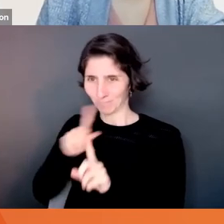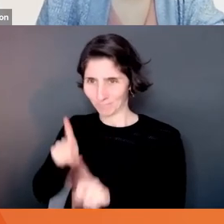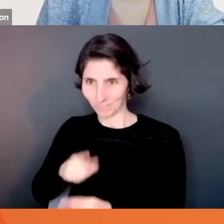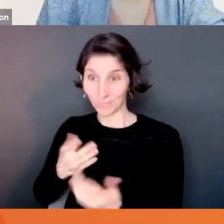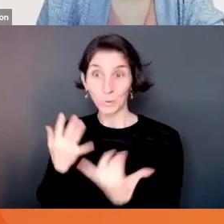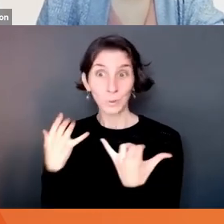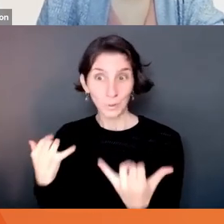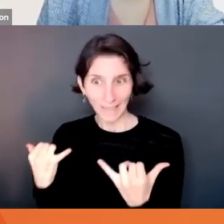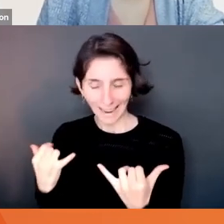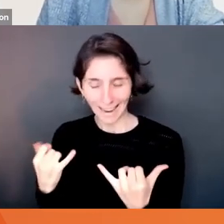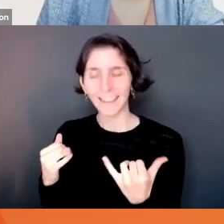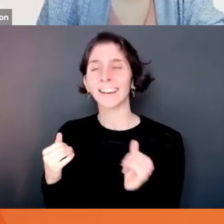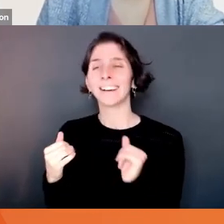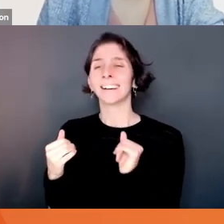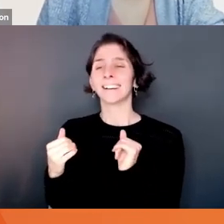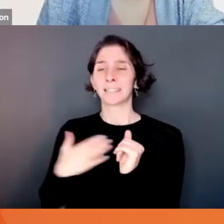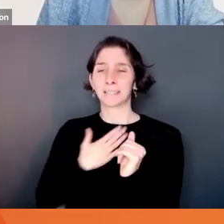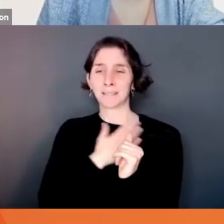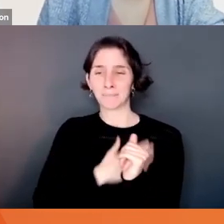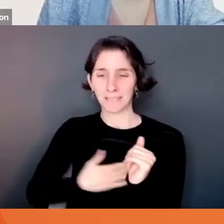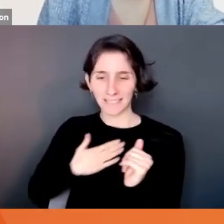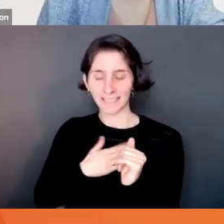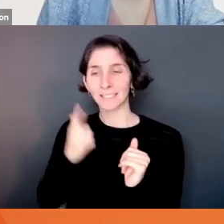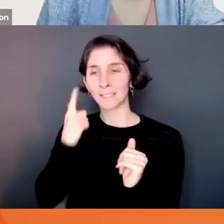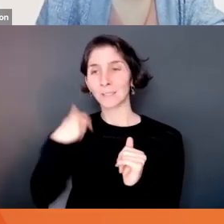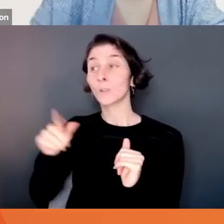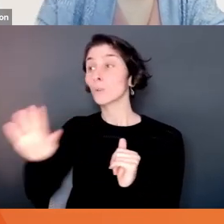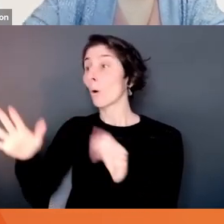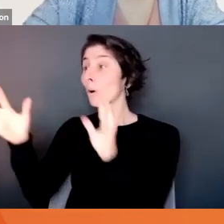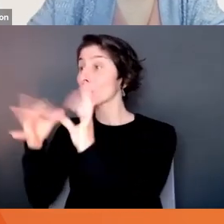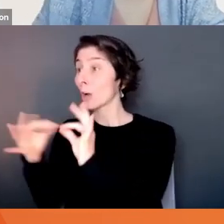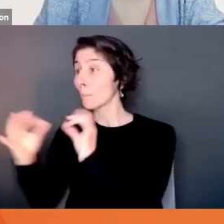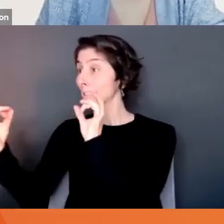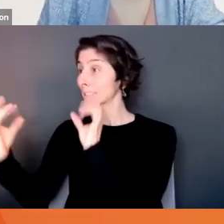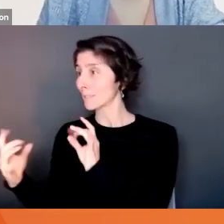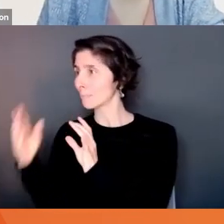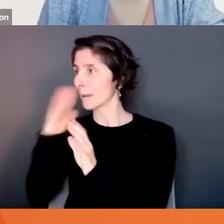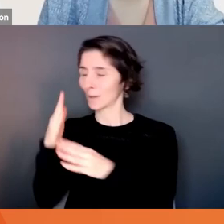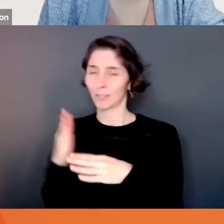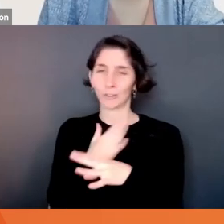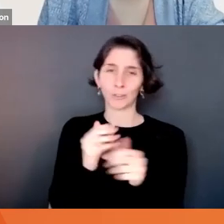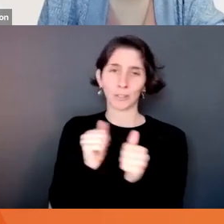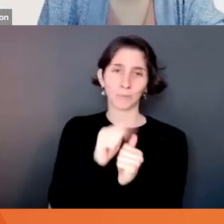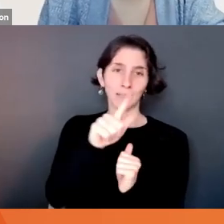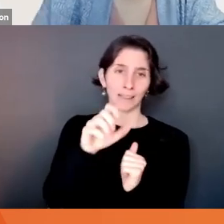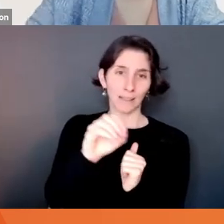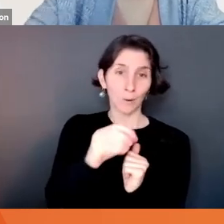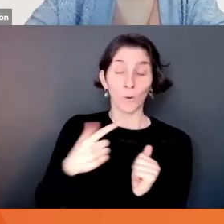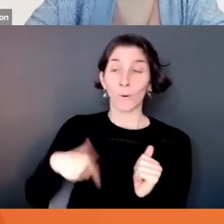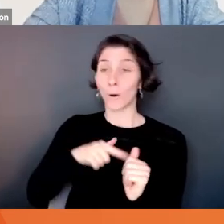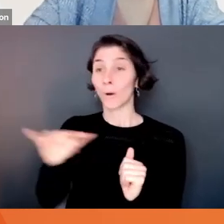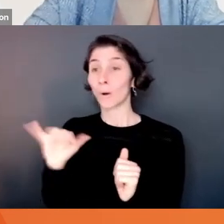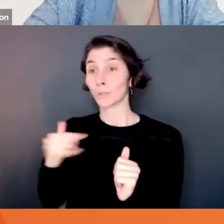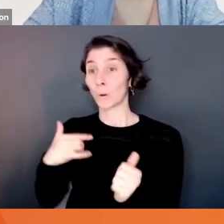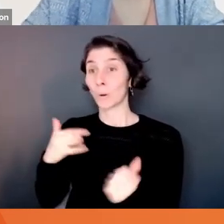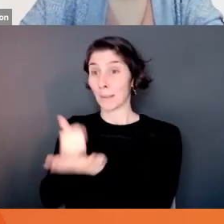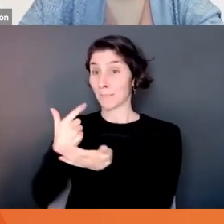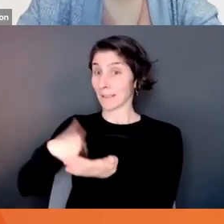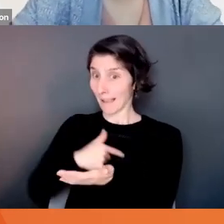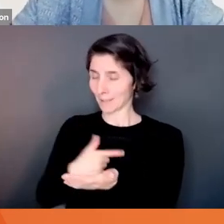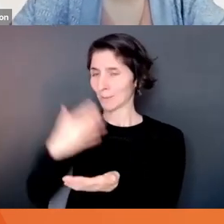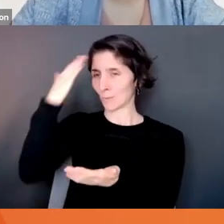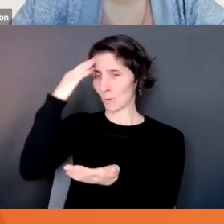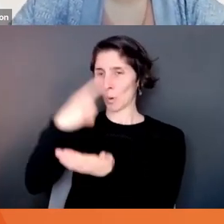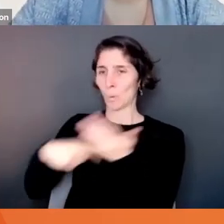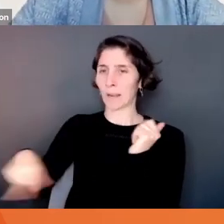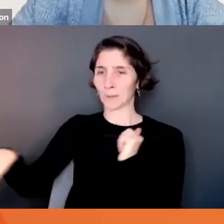open and fill it out later. We'll share your comments with Leo. But as well, it gives us an understanding of what it is you like and what it is you want to